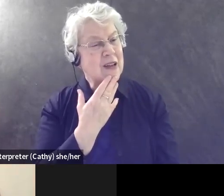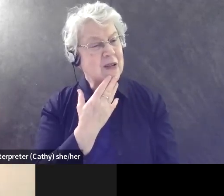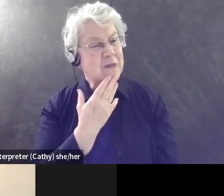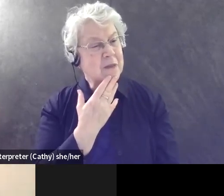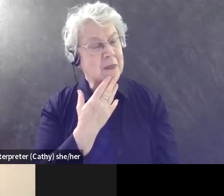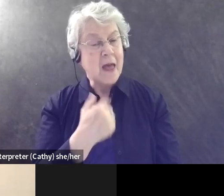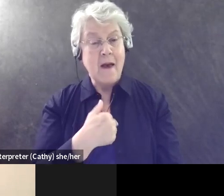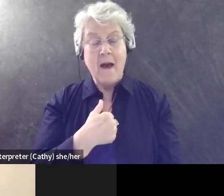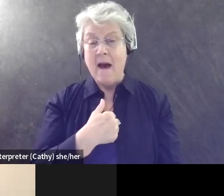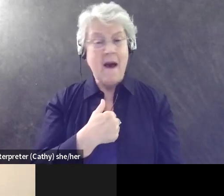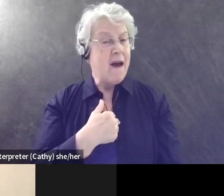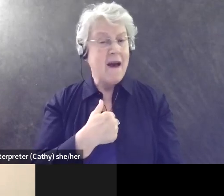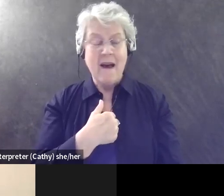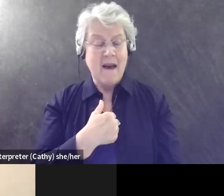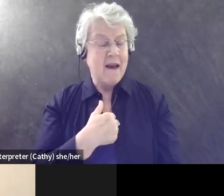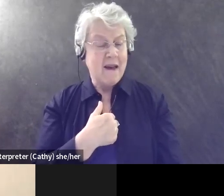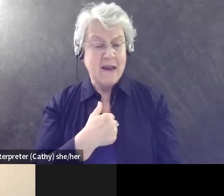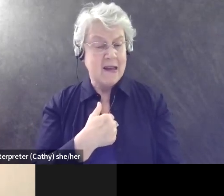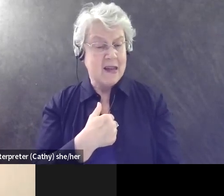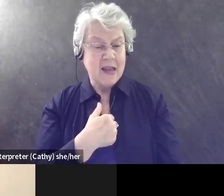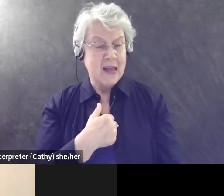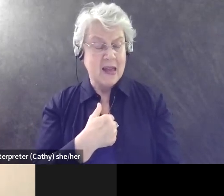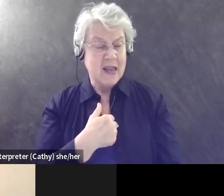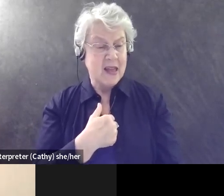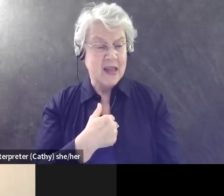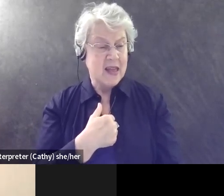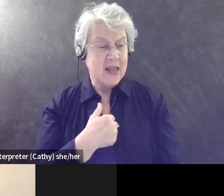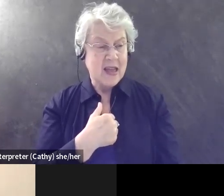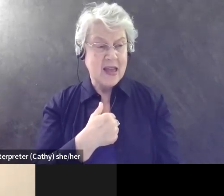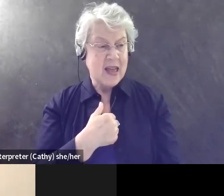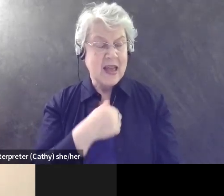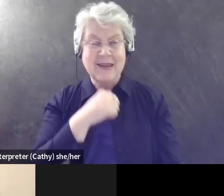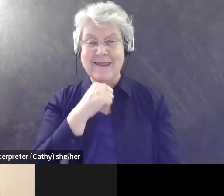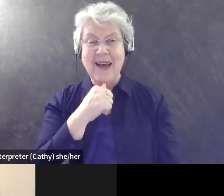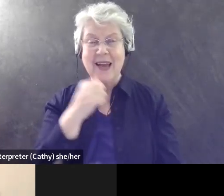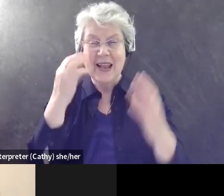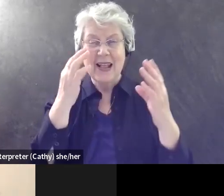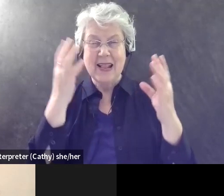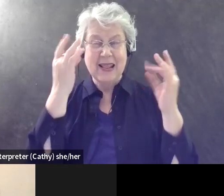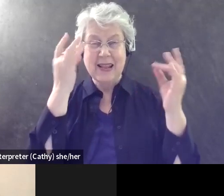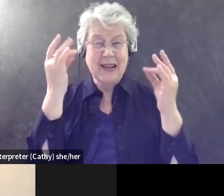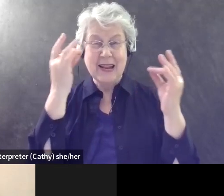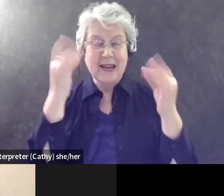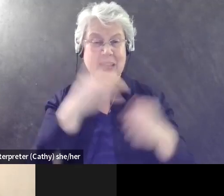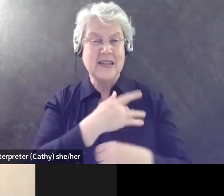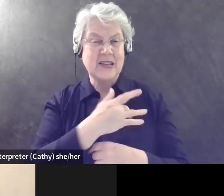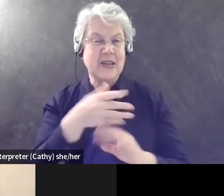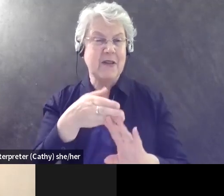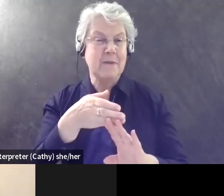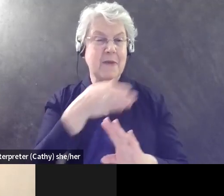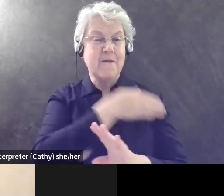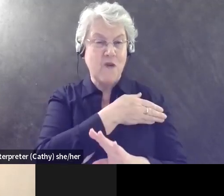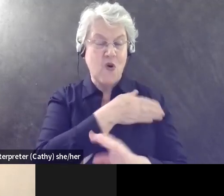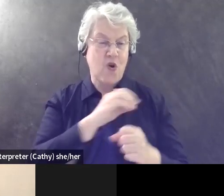I did not have light sensitivity, uh, before COVID,